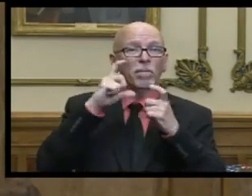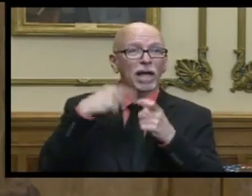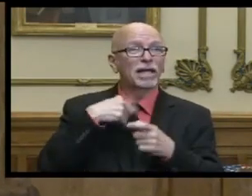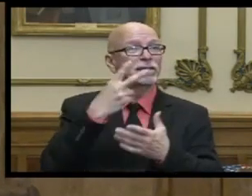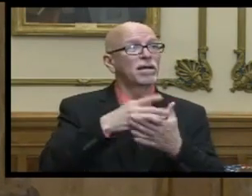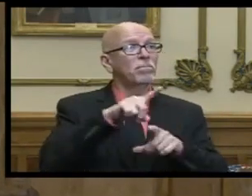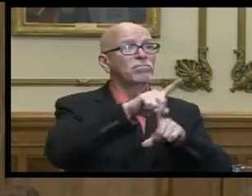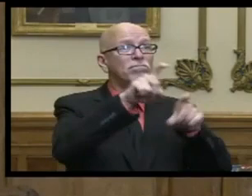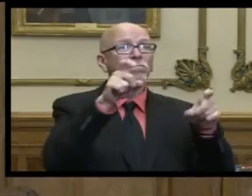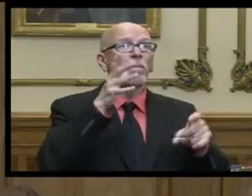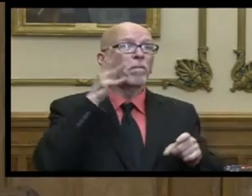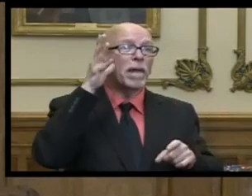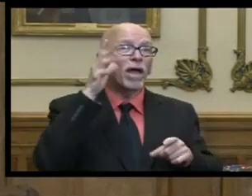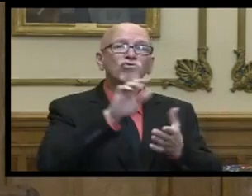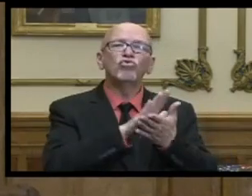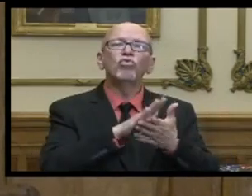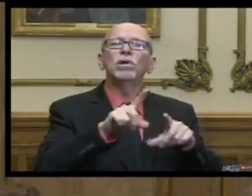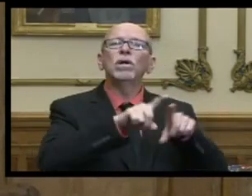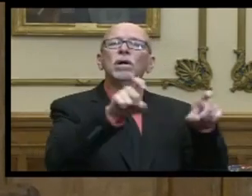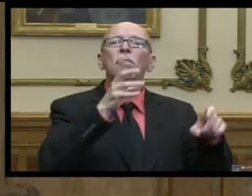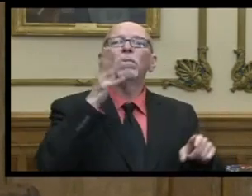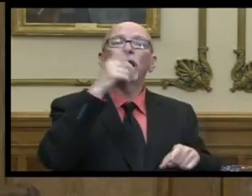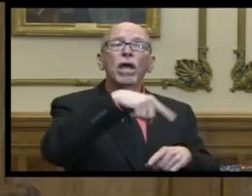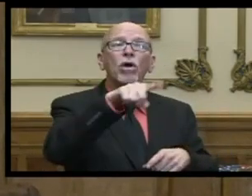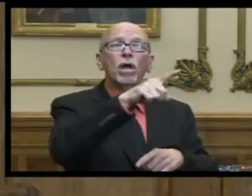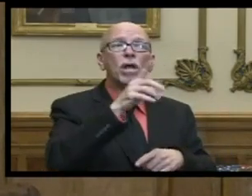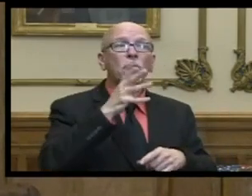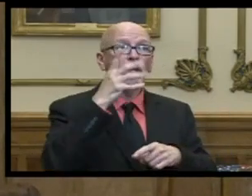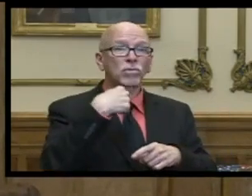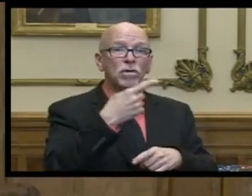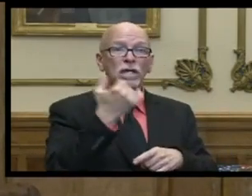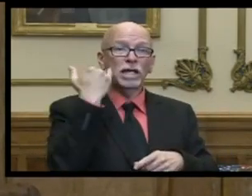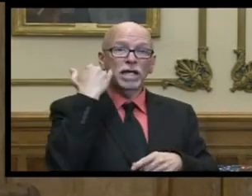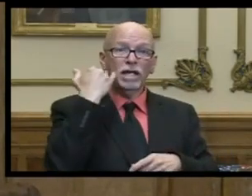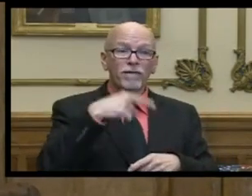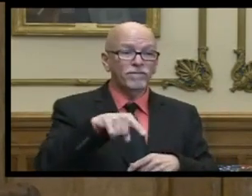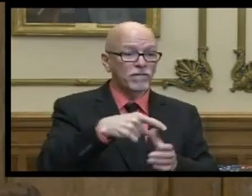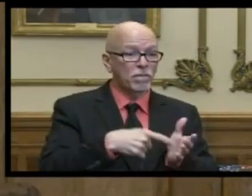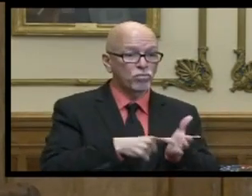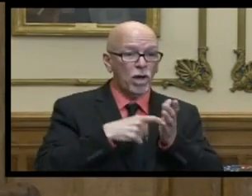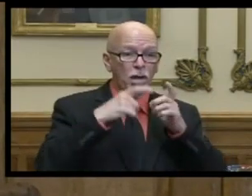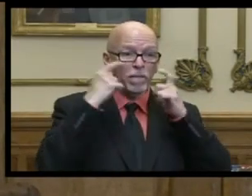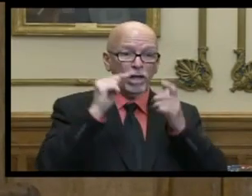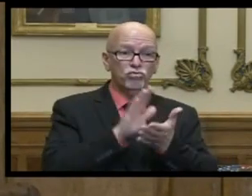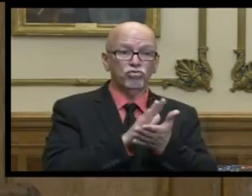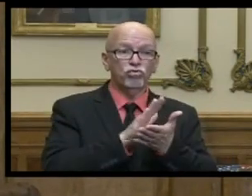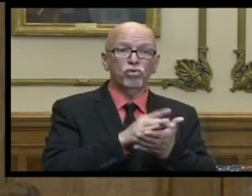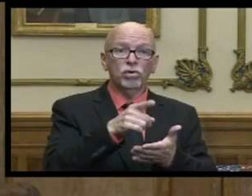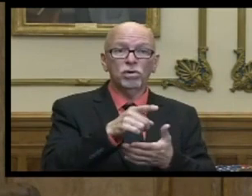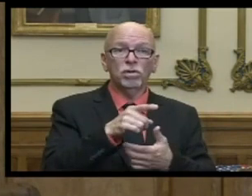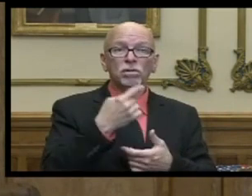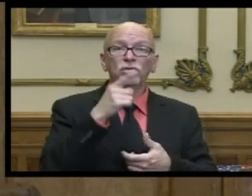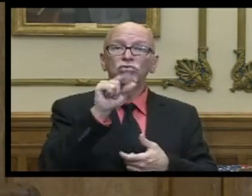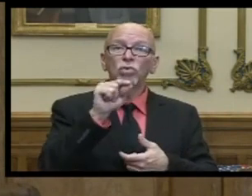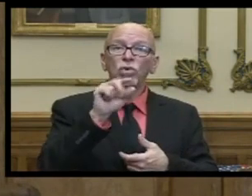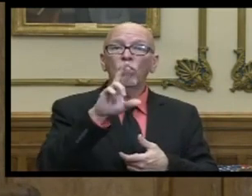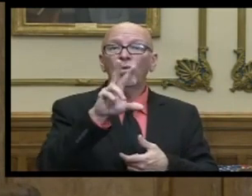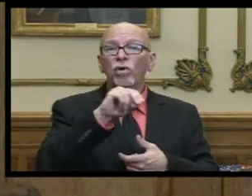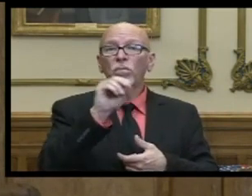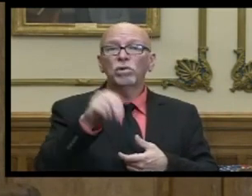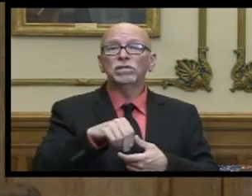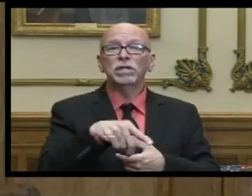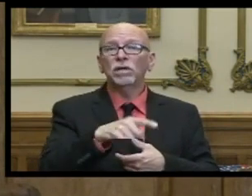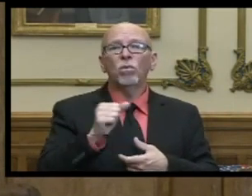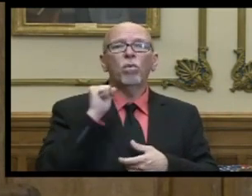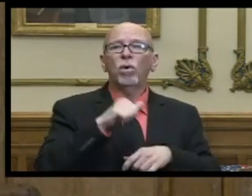have sent out surveying their parents that where their parents have said if you know masks are required in school that 20 or 30 percent will not send their